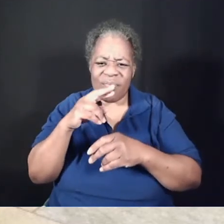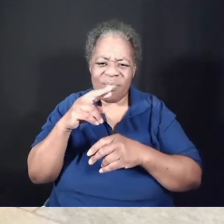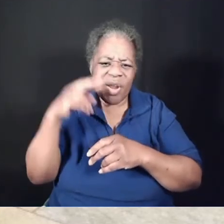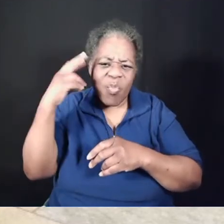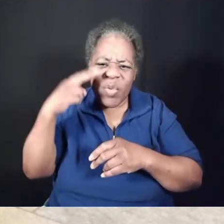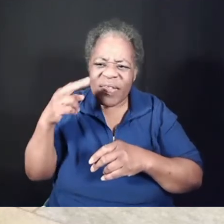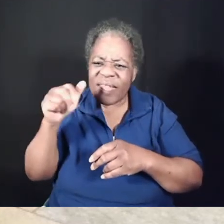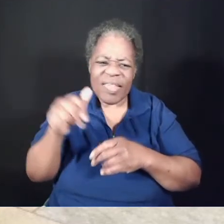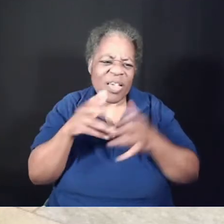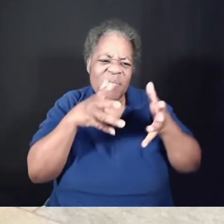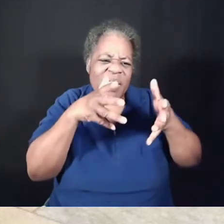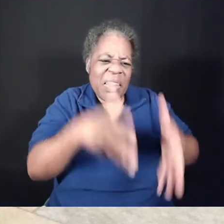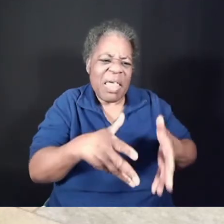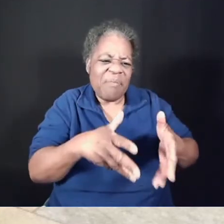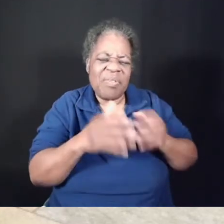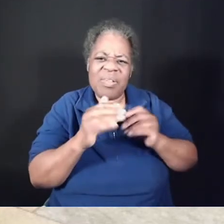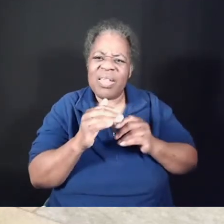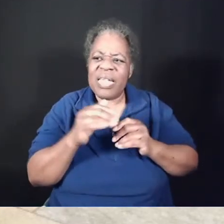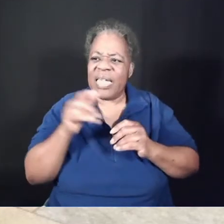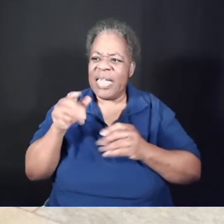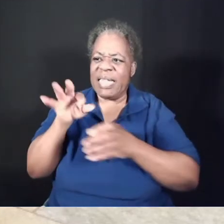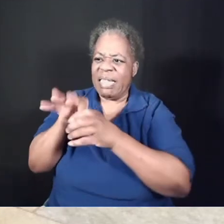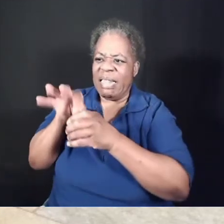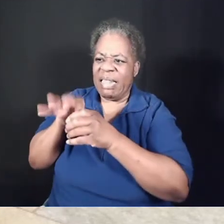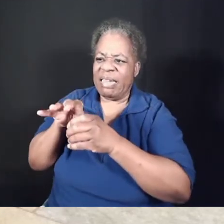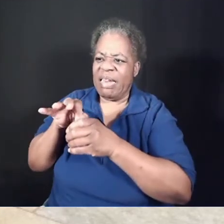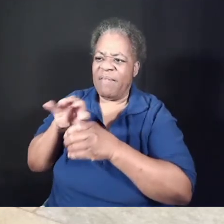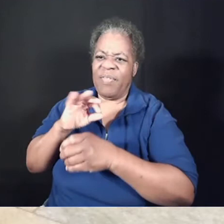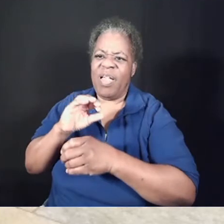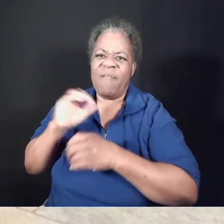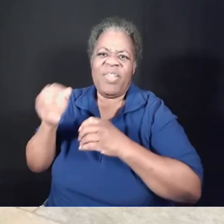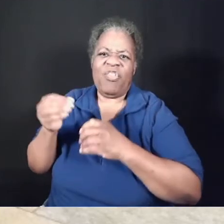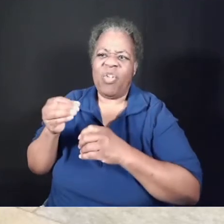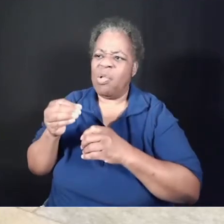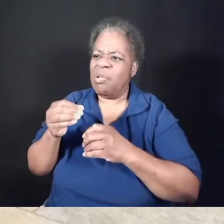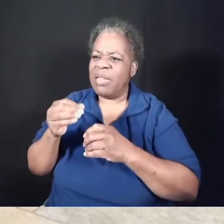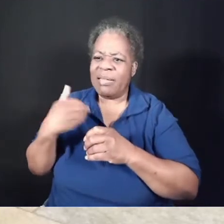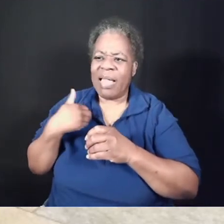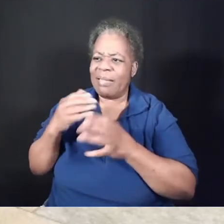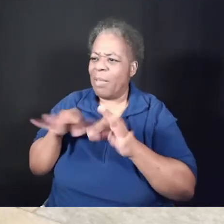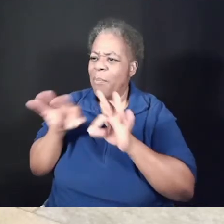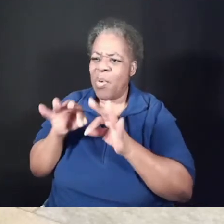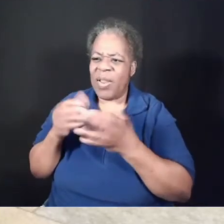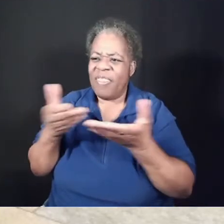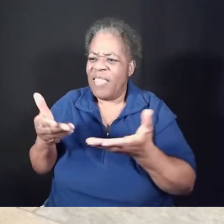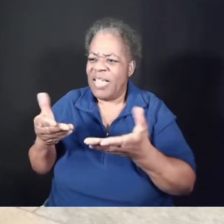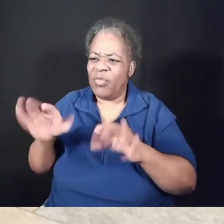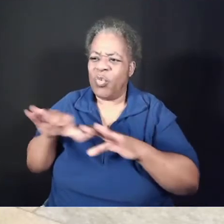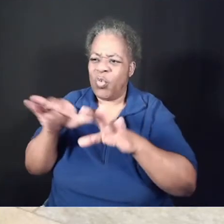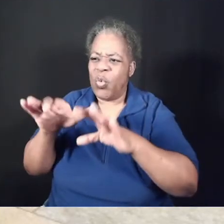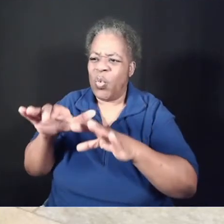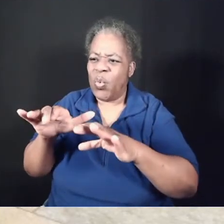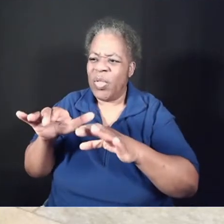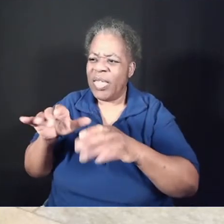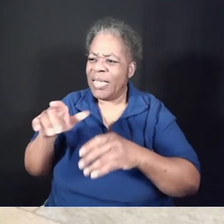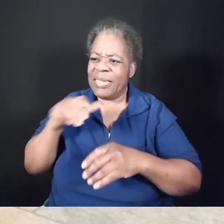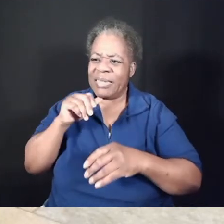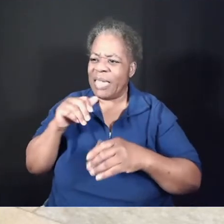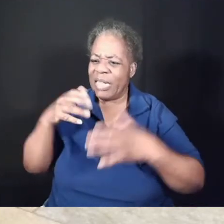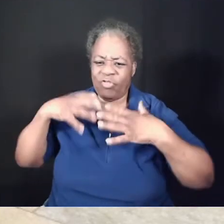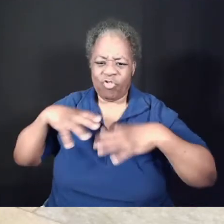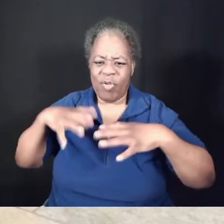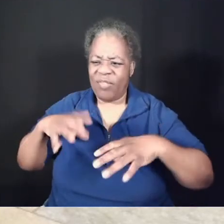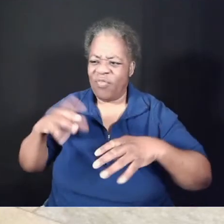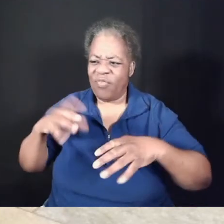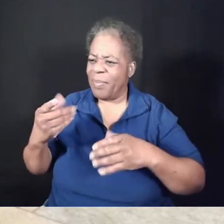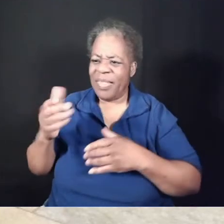else. He's an elected official. He's got other more important things to do. He's not dressed for a job like this. He's been through something traumatic.